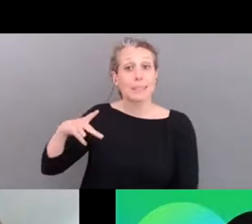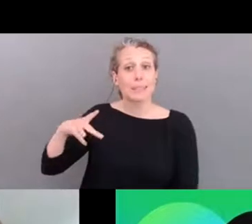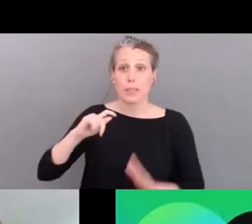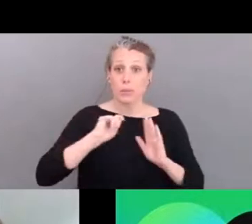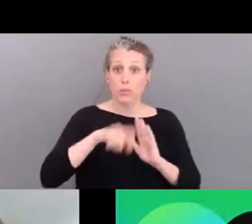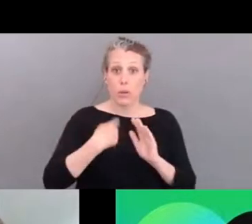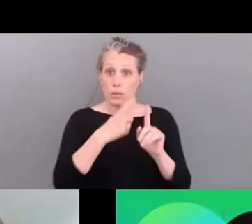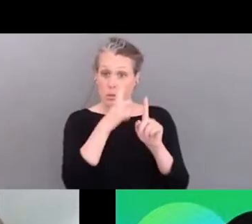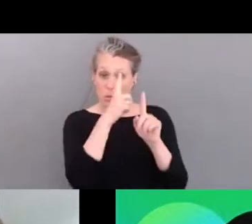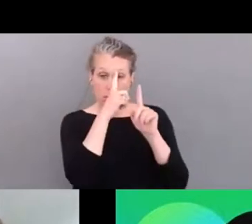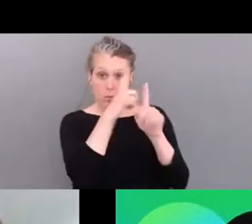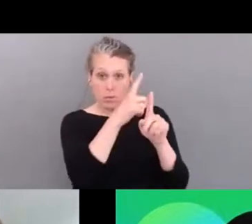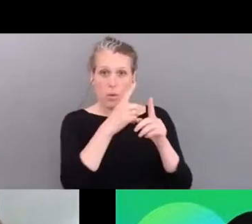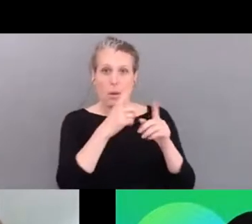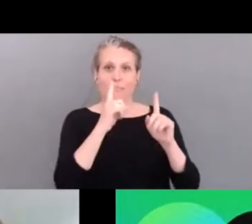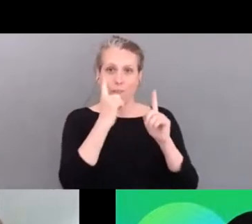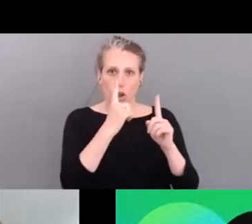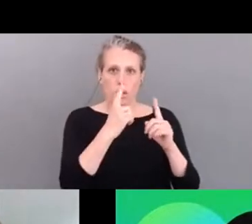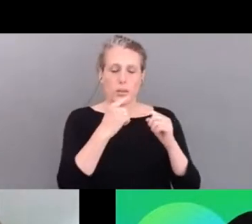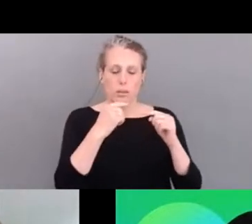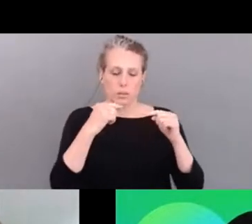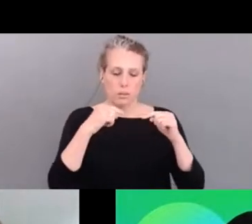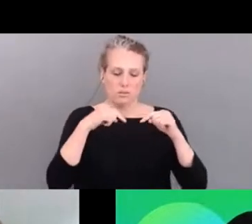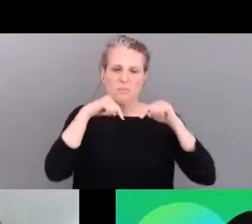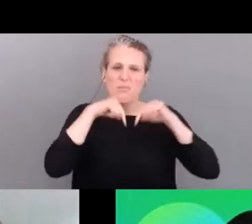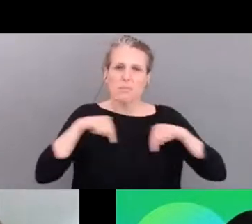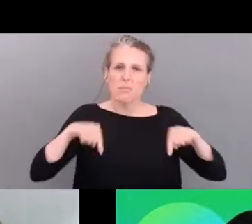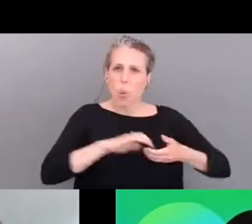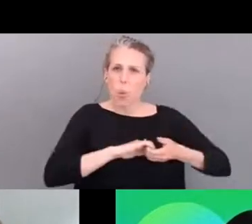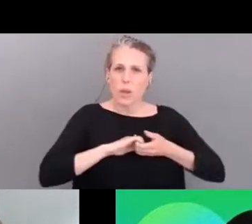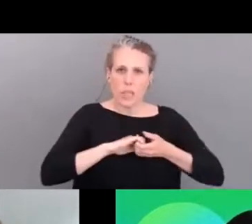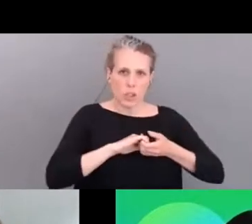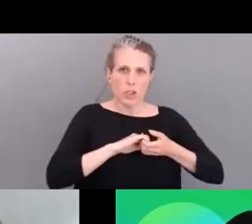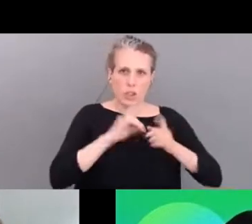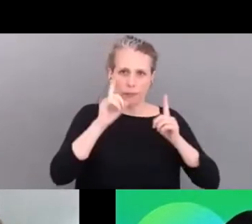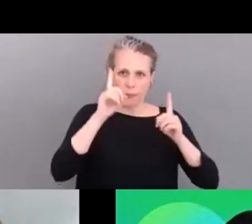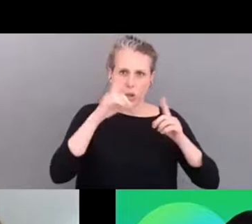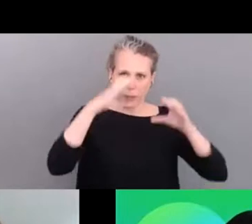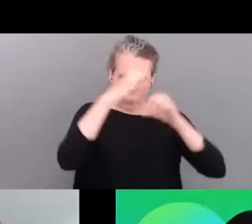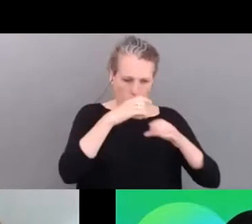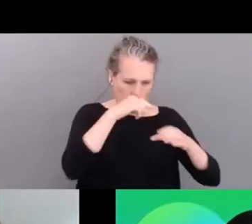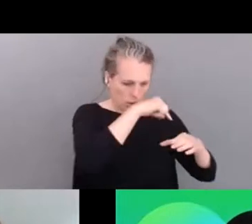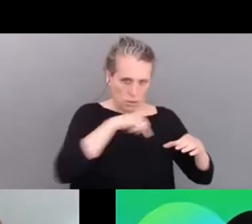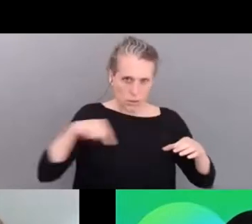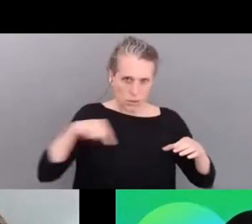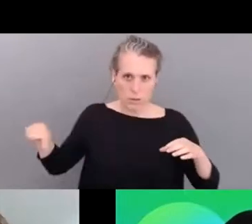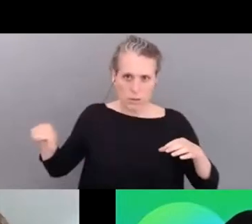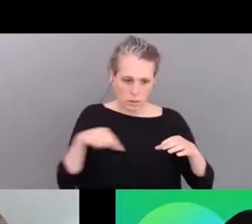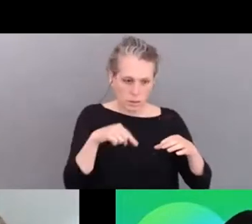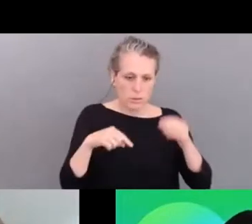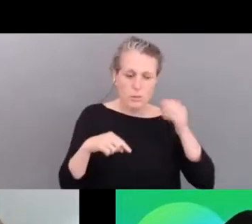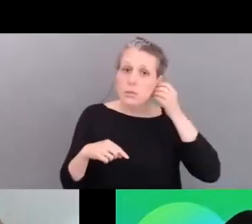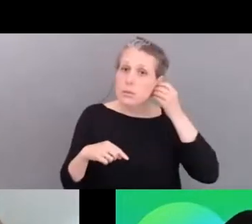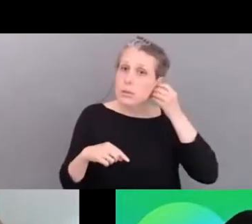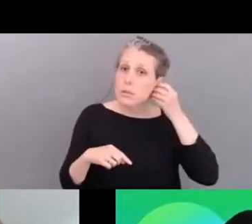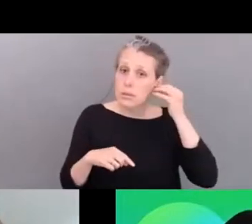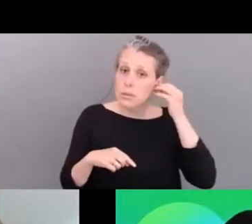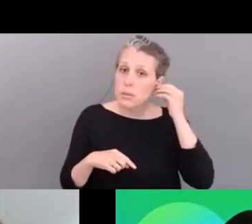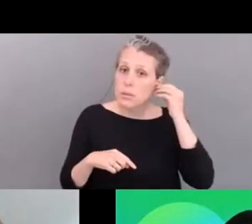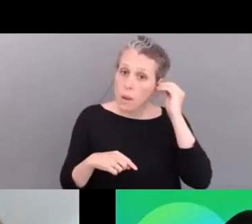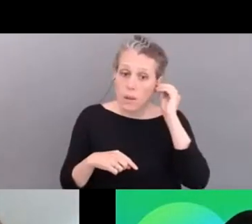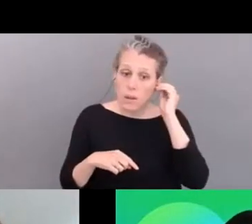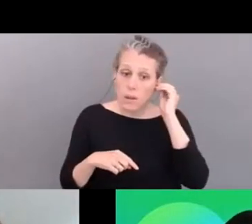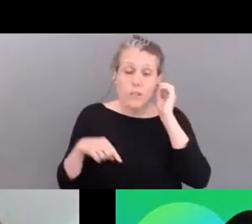on our own organizations and enable them uh to move from ad hoc sustainability activities